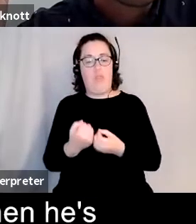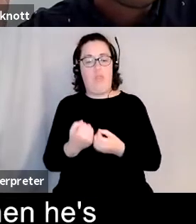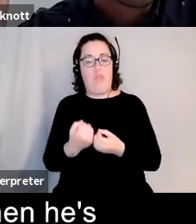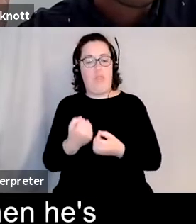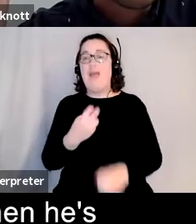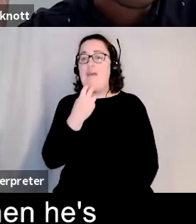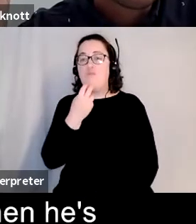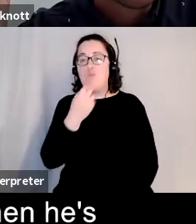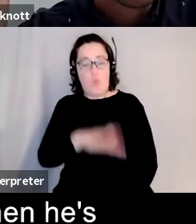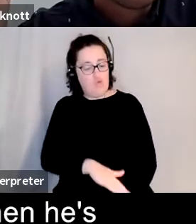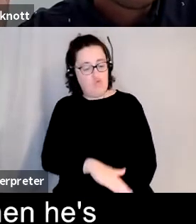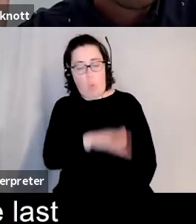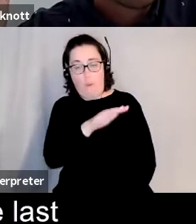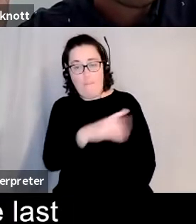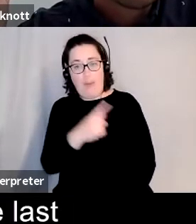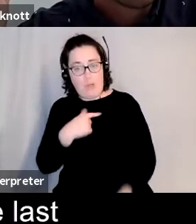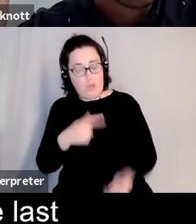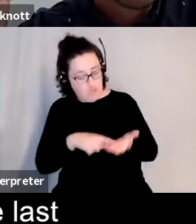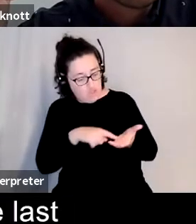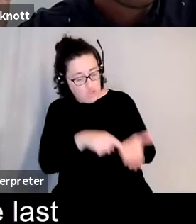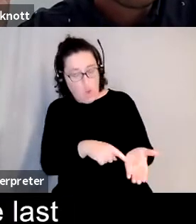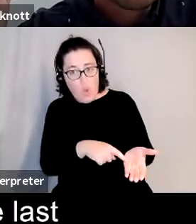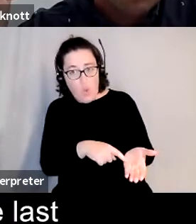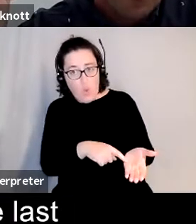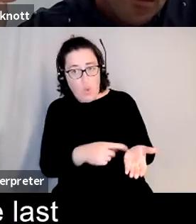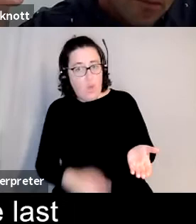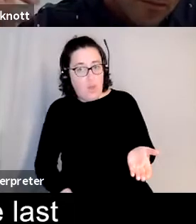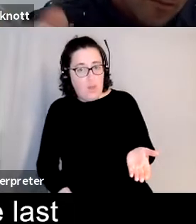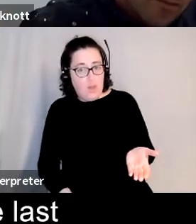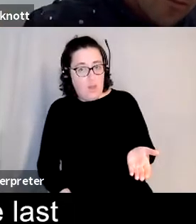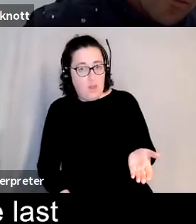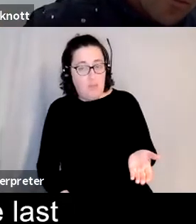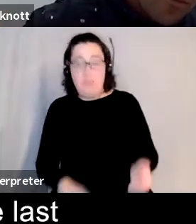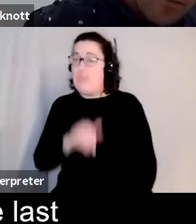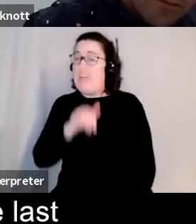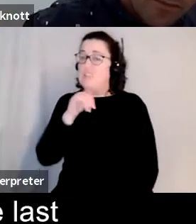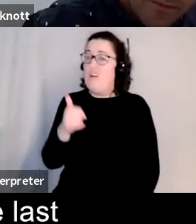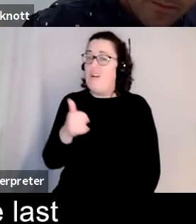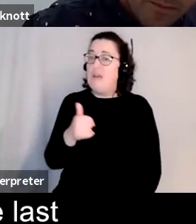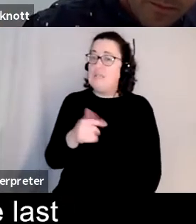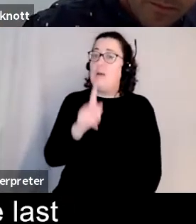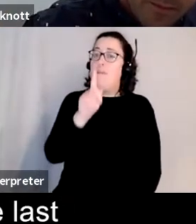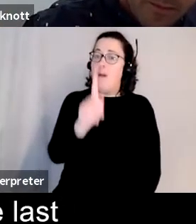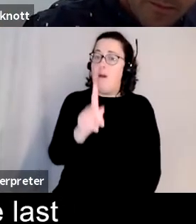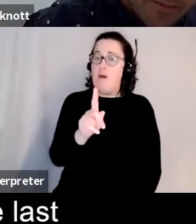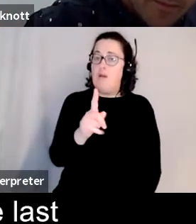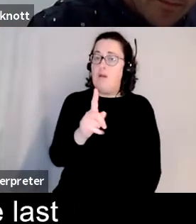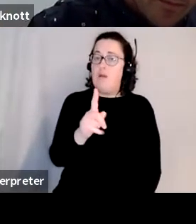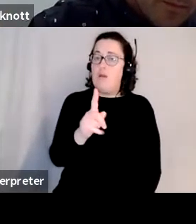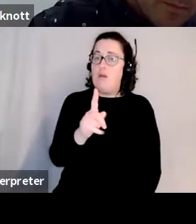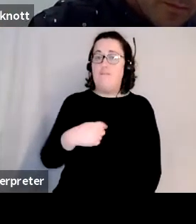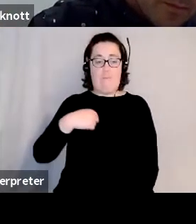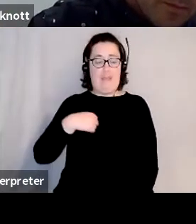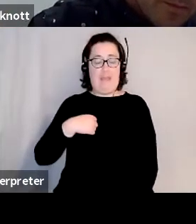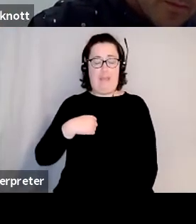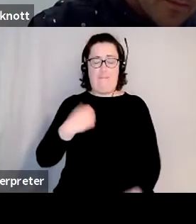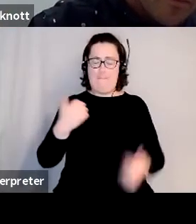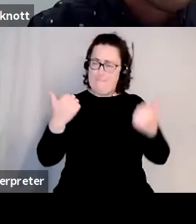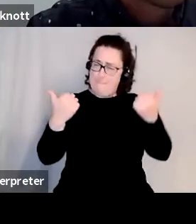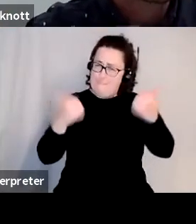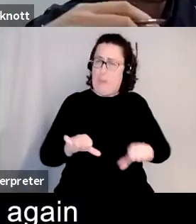or other people so that that's one aspect but for me in the the last few weeks to actually just get back in a studio